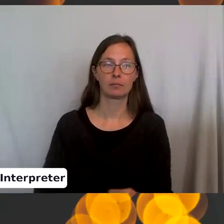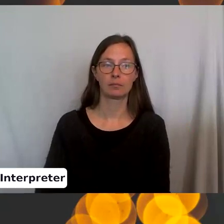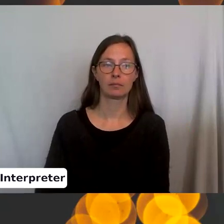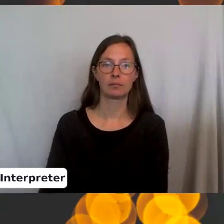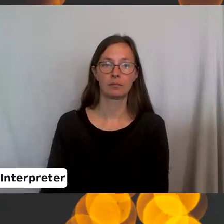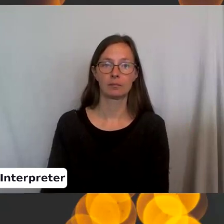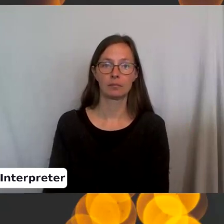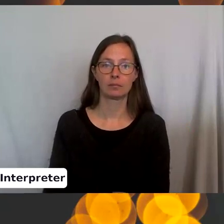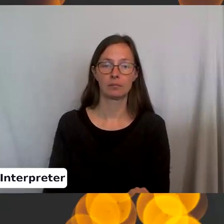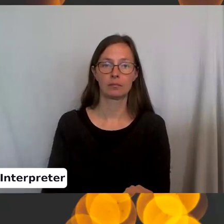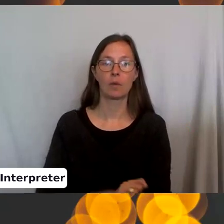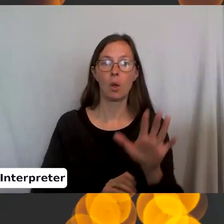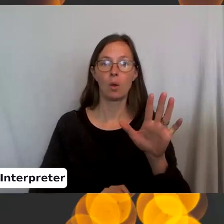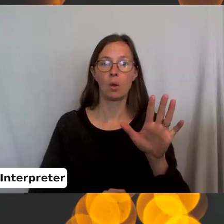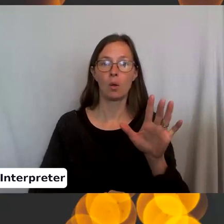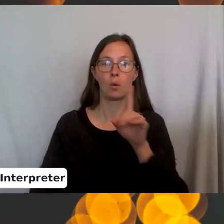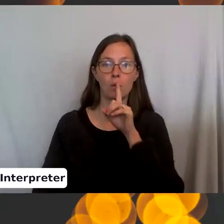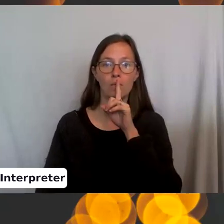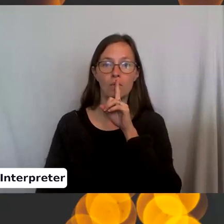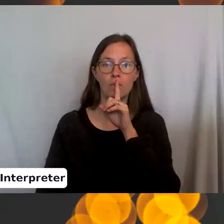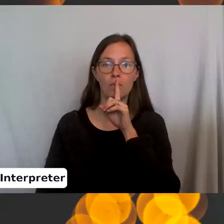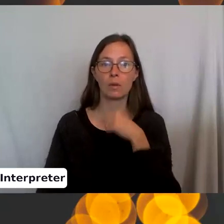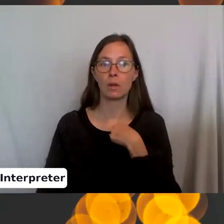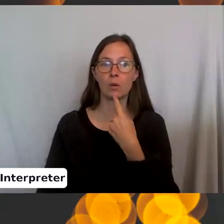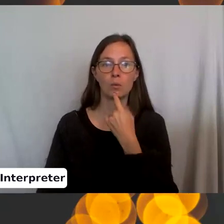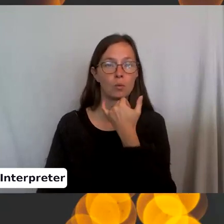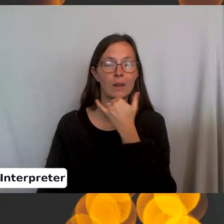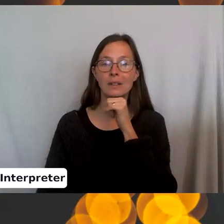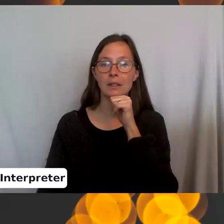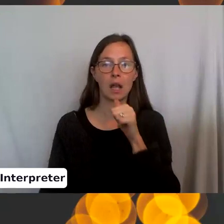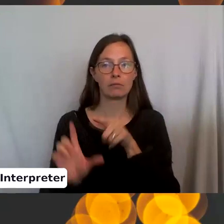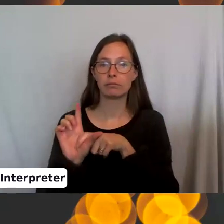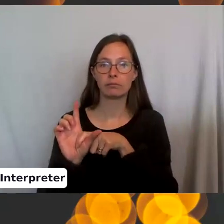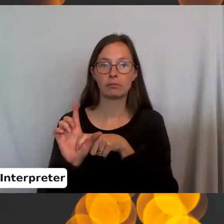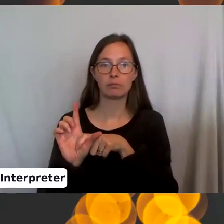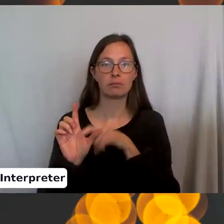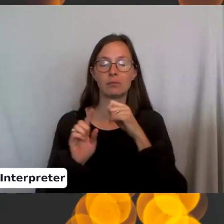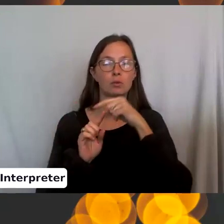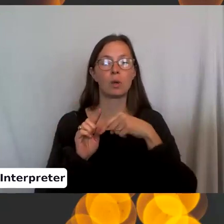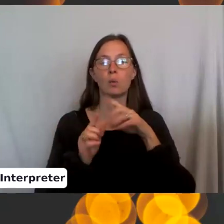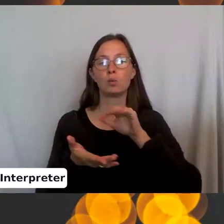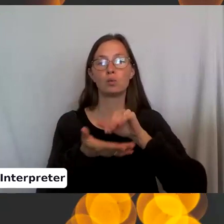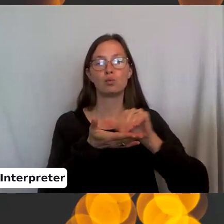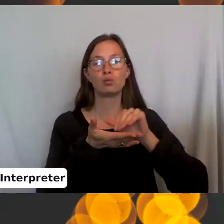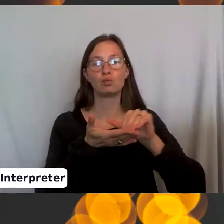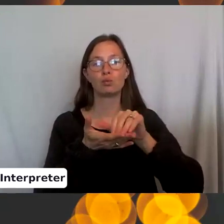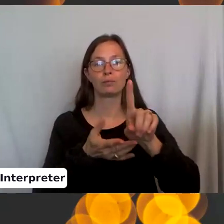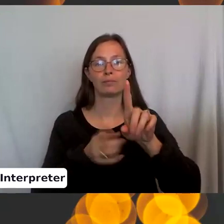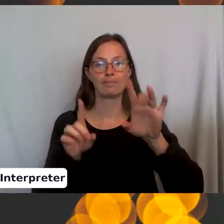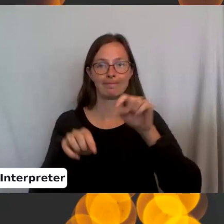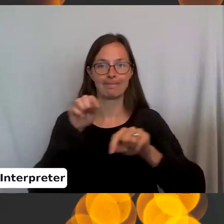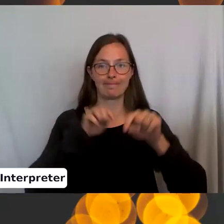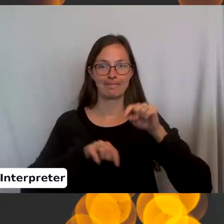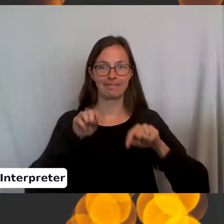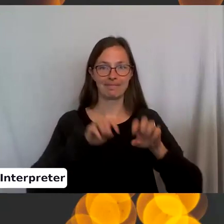I told you to do something wrong. It's not between your fingers. It's around. So, sorry, just rewind and do this over.